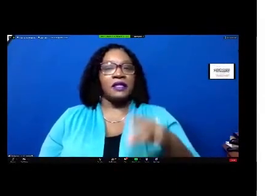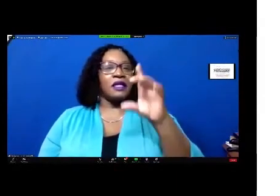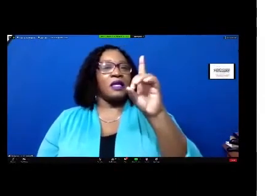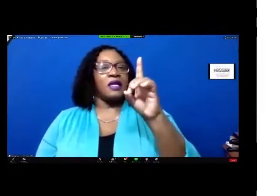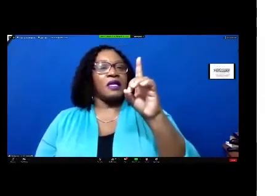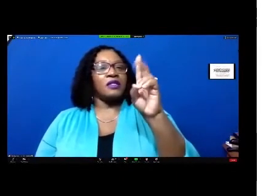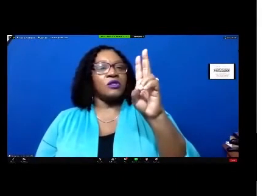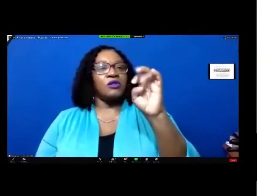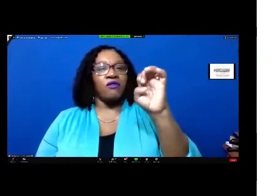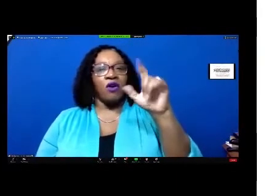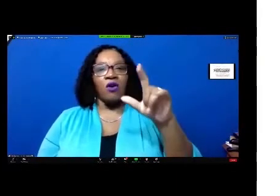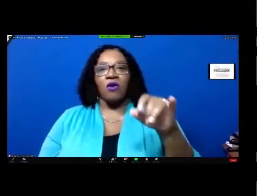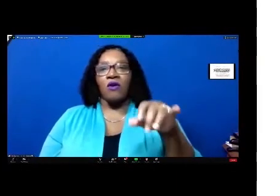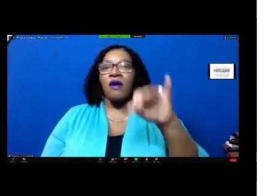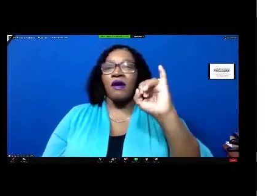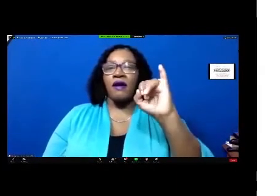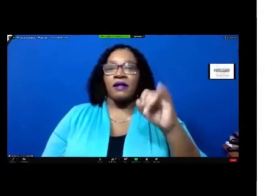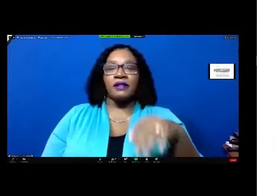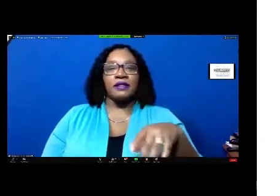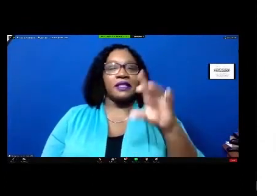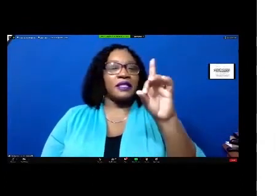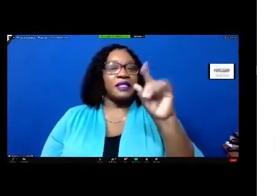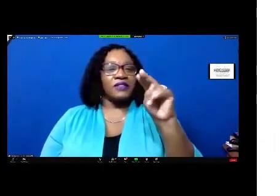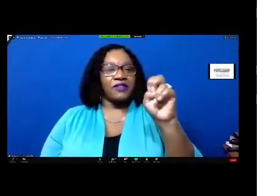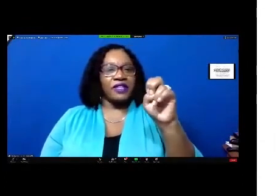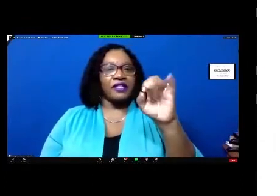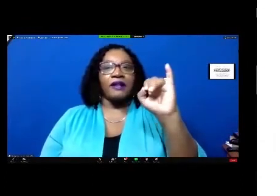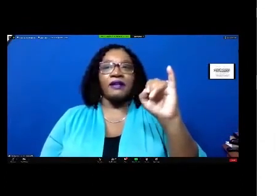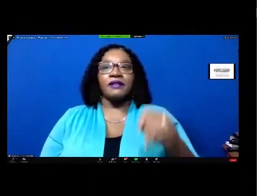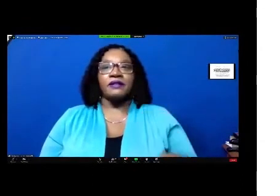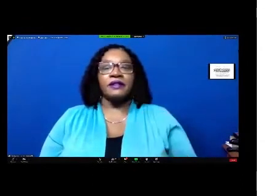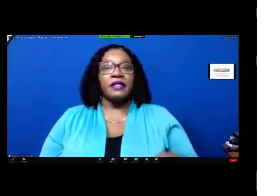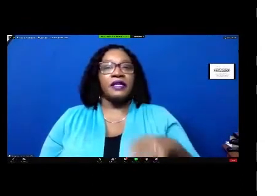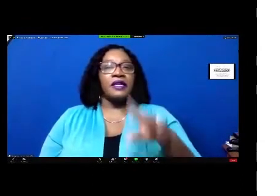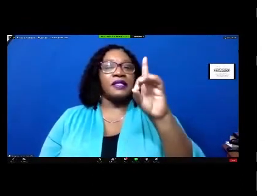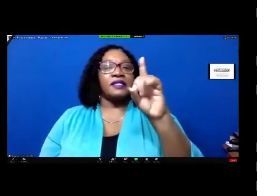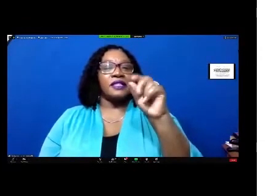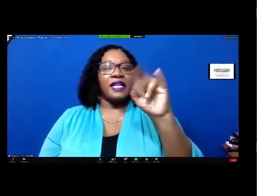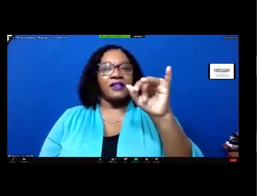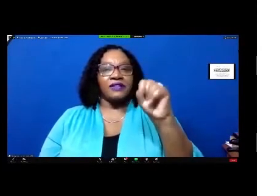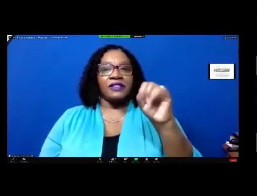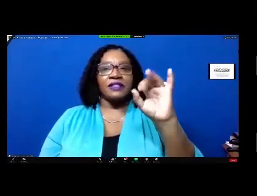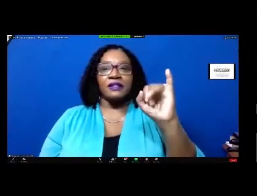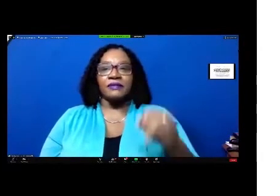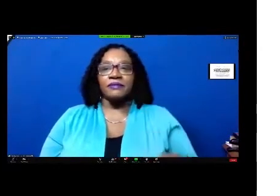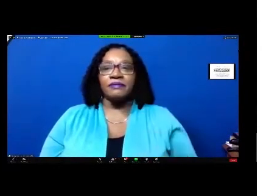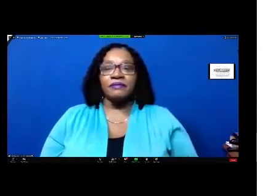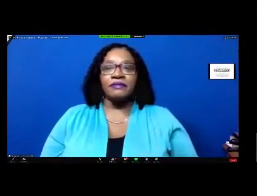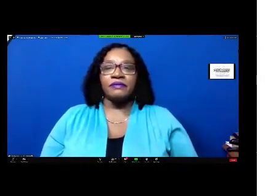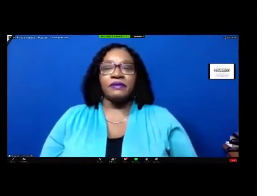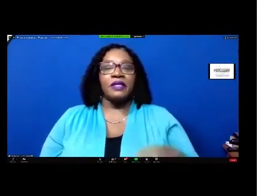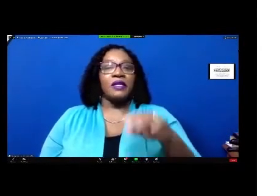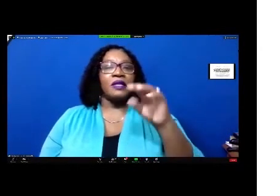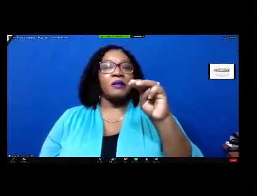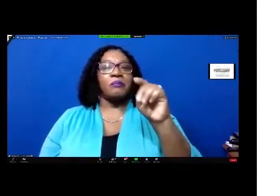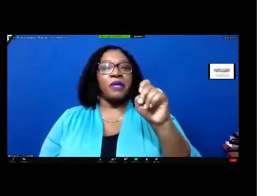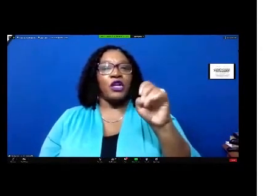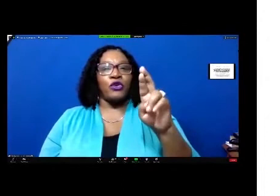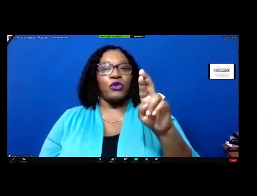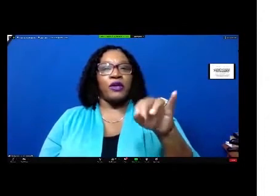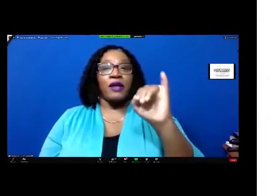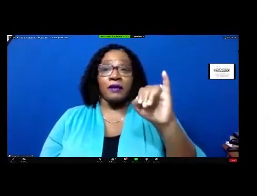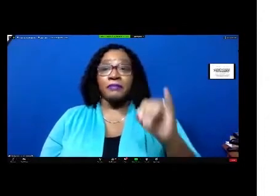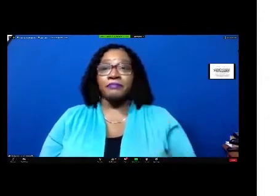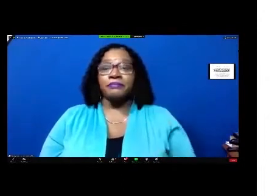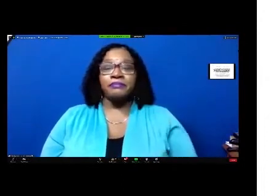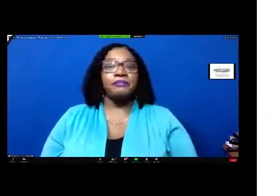aye mr vye aye mr davis aye mr mayor benjamin aye